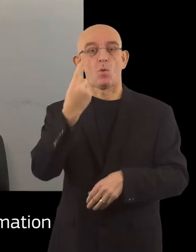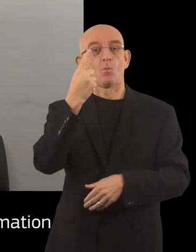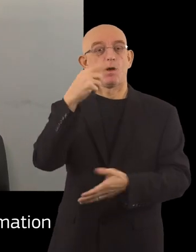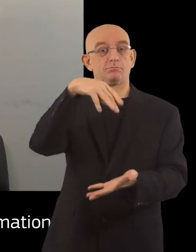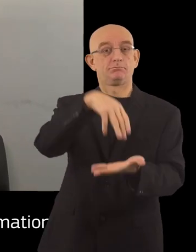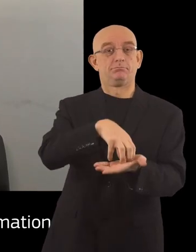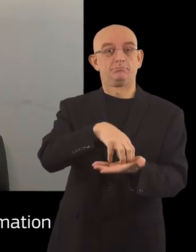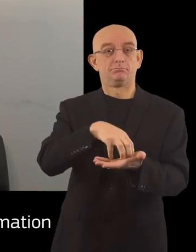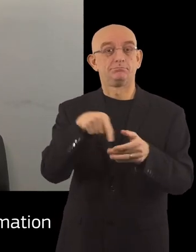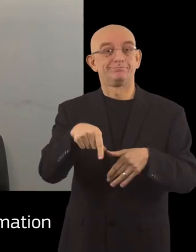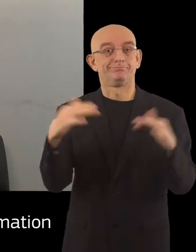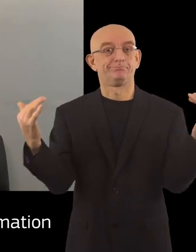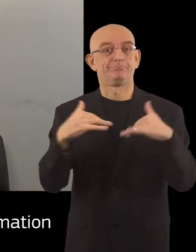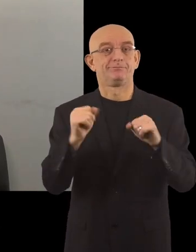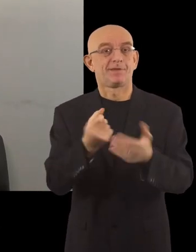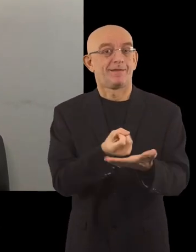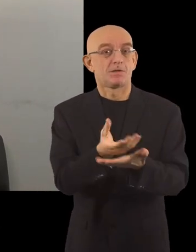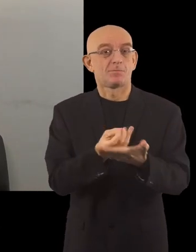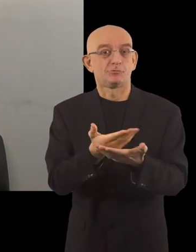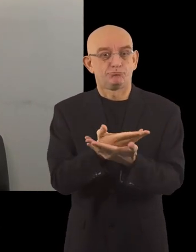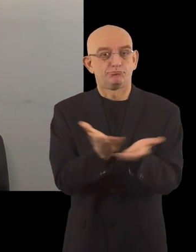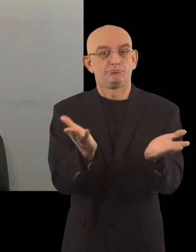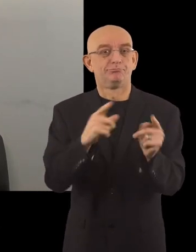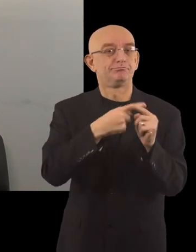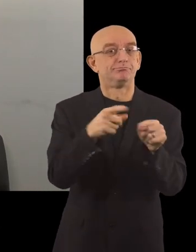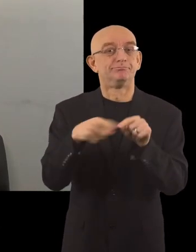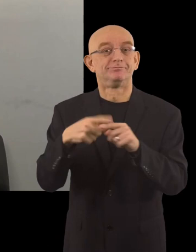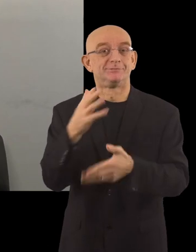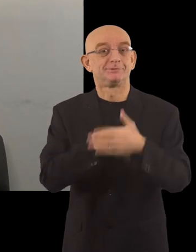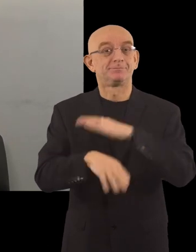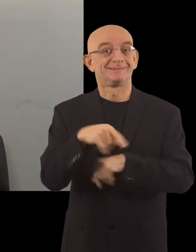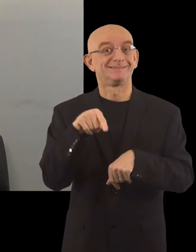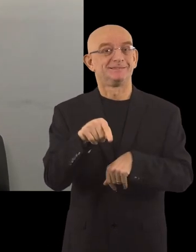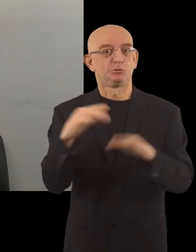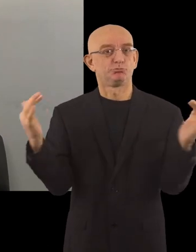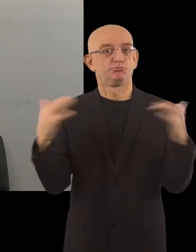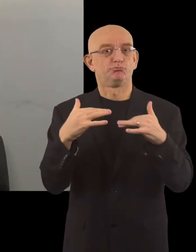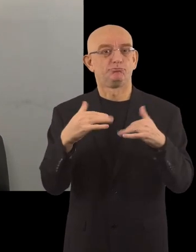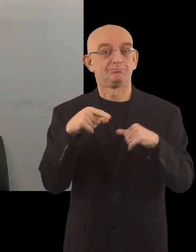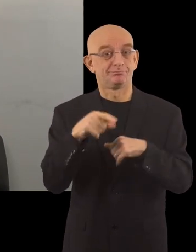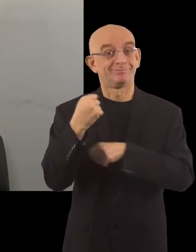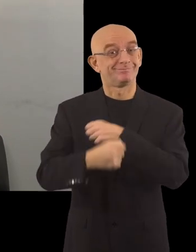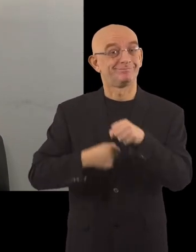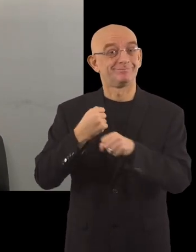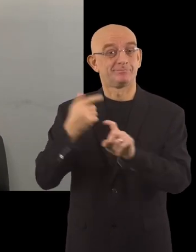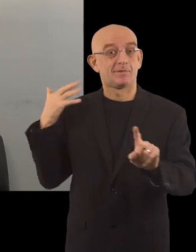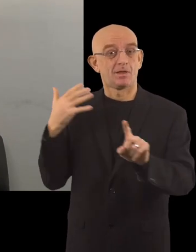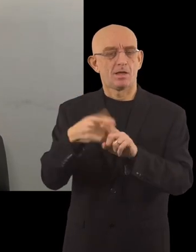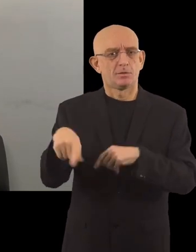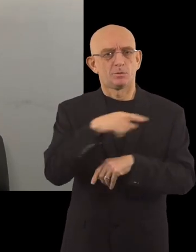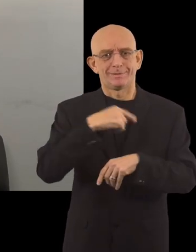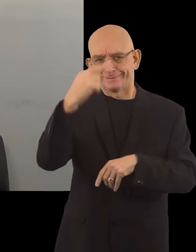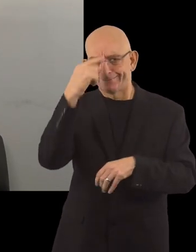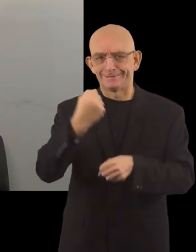shop is meant to provide information on services to people with disabilities. During the years, we